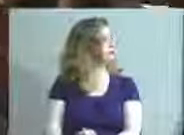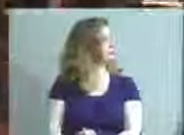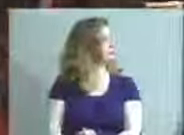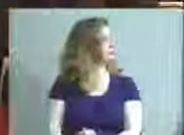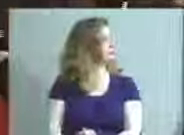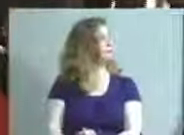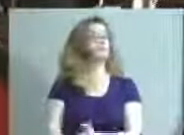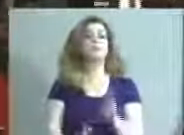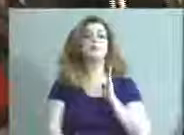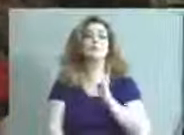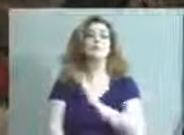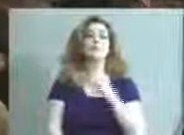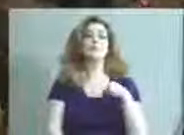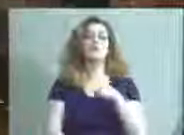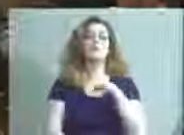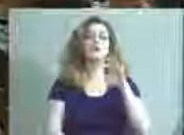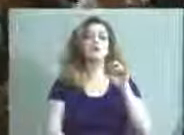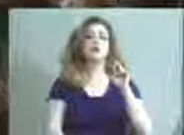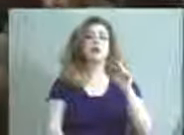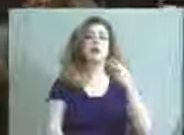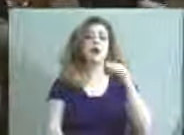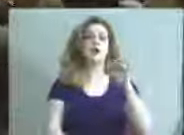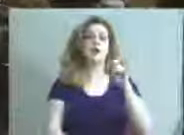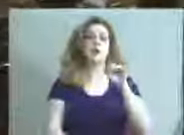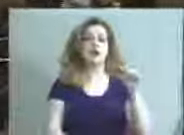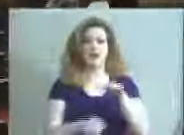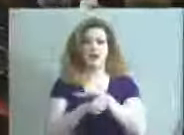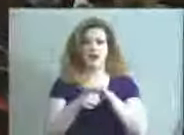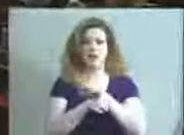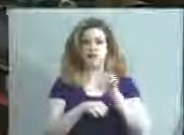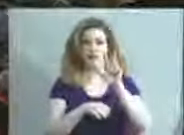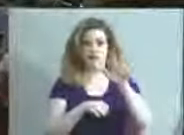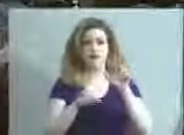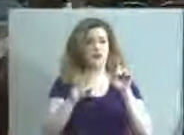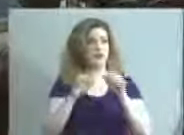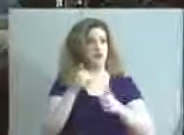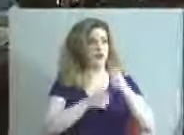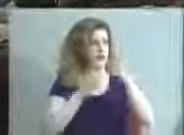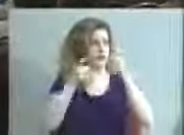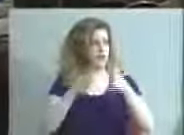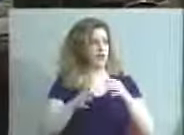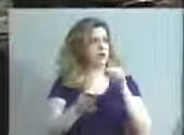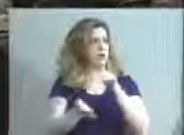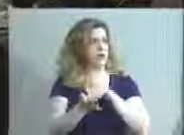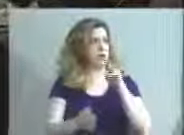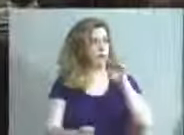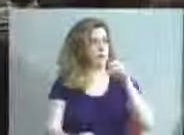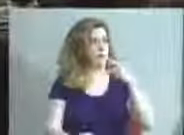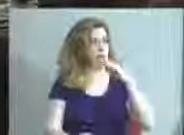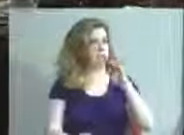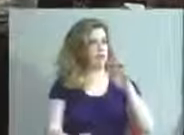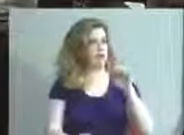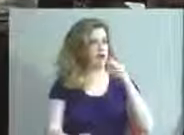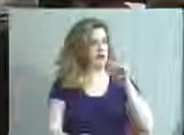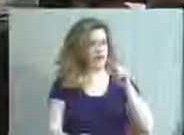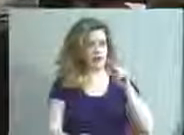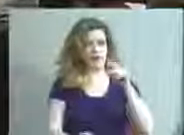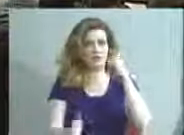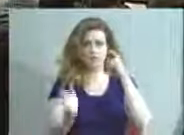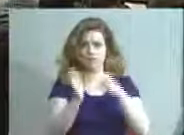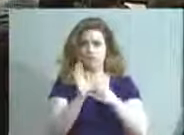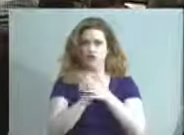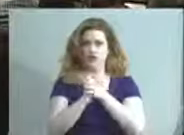Board member Chuck Hathaway and Area 3 Assistant Superintendent Dr. Paige Hartstern, please congratulate Ron